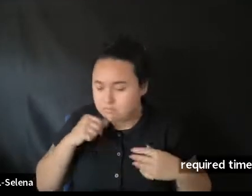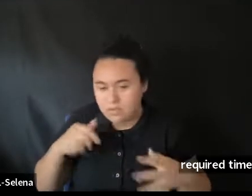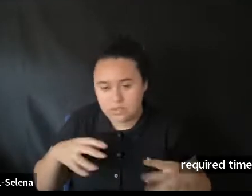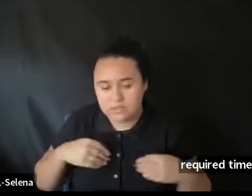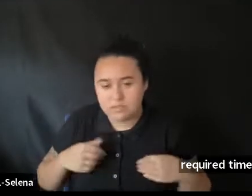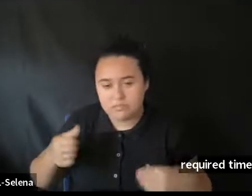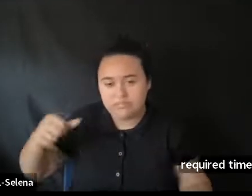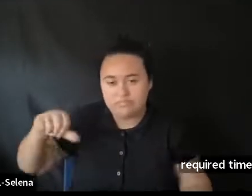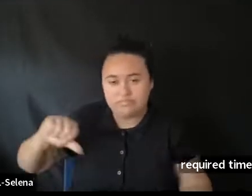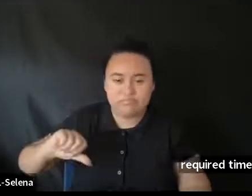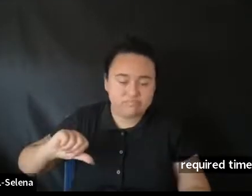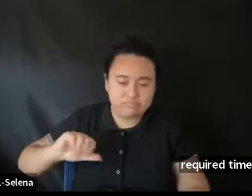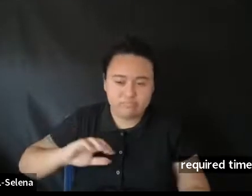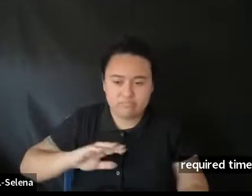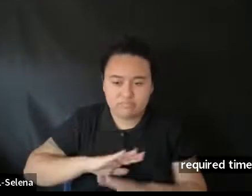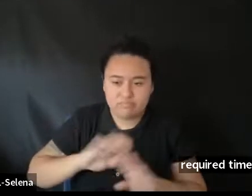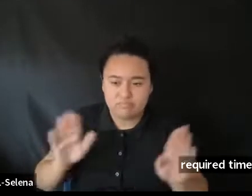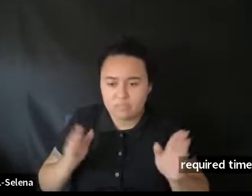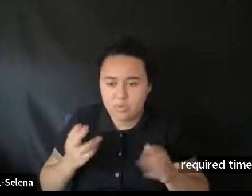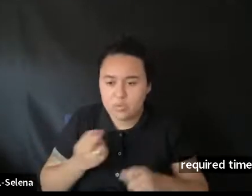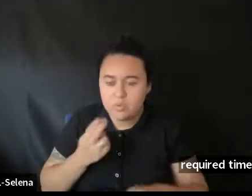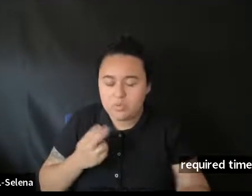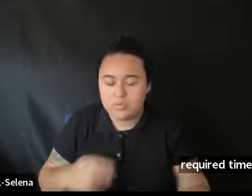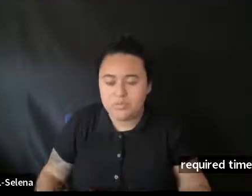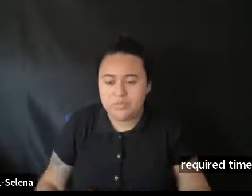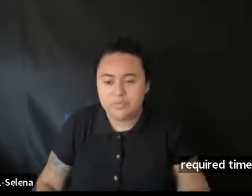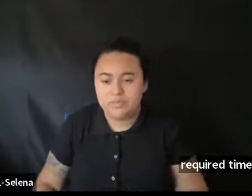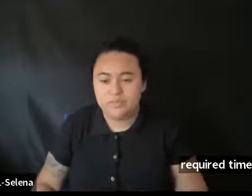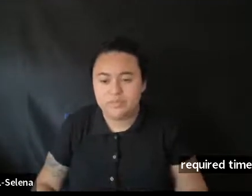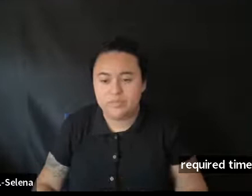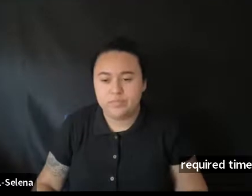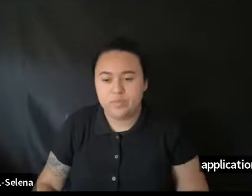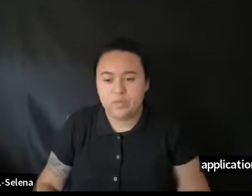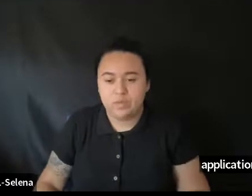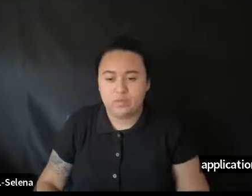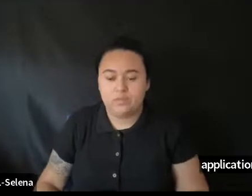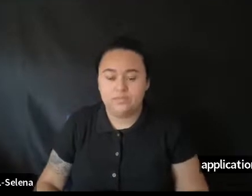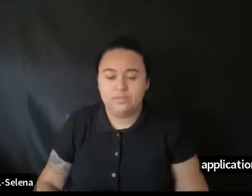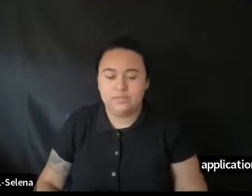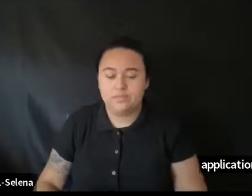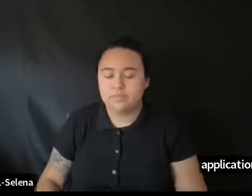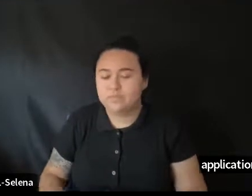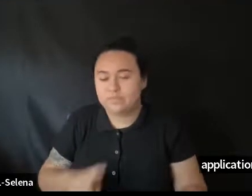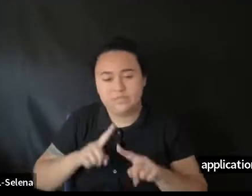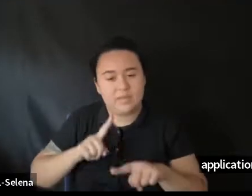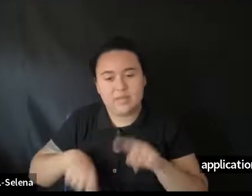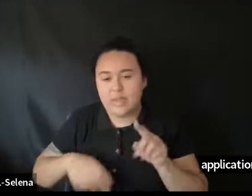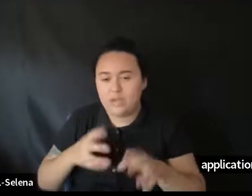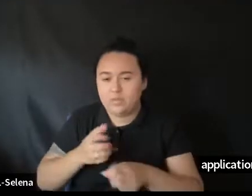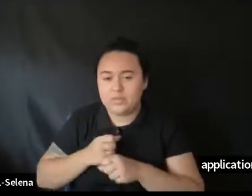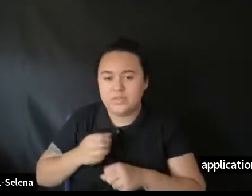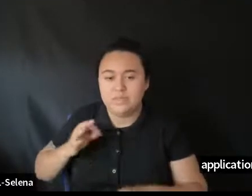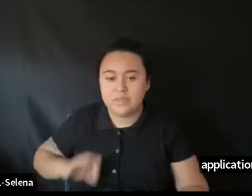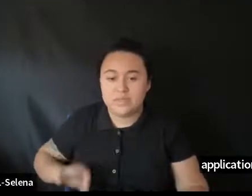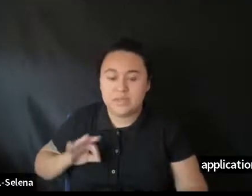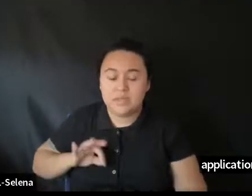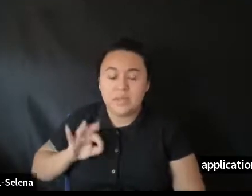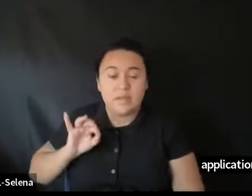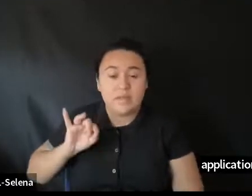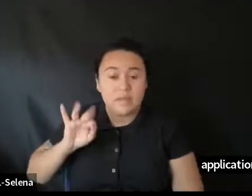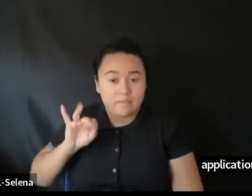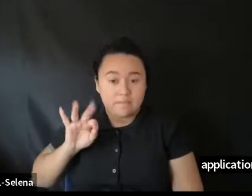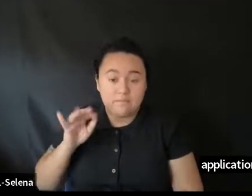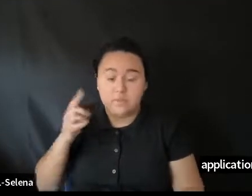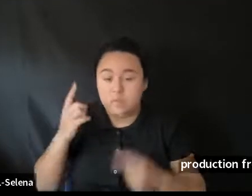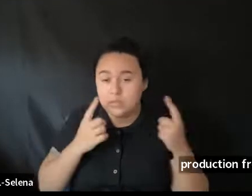disqualify. Uh. A production from. Uh. From any incentives. So. Um. If you're really. If you're considering in Illinois.